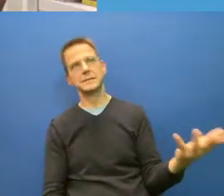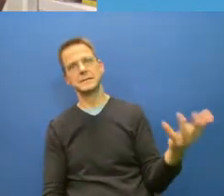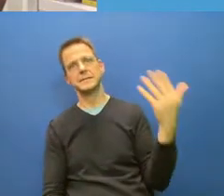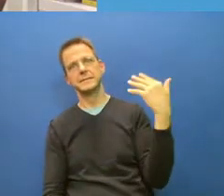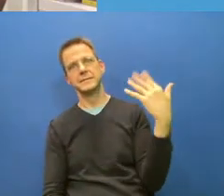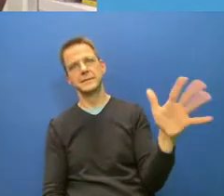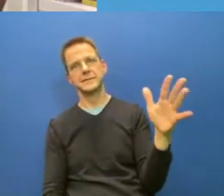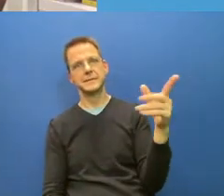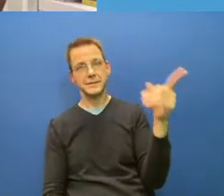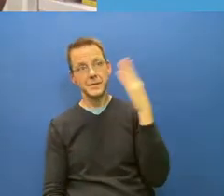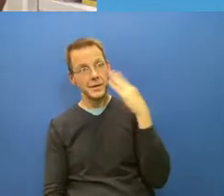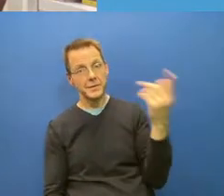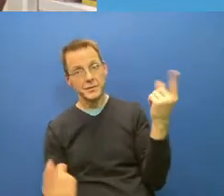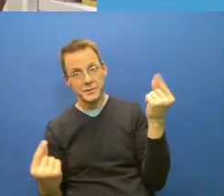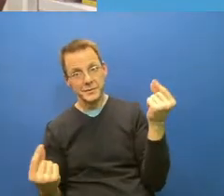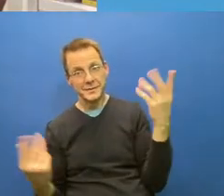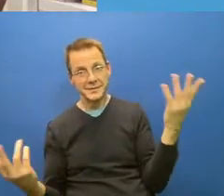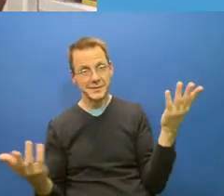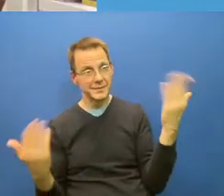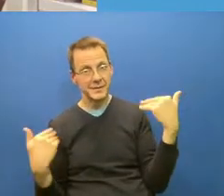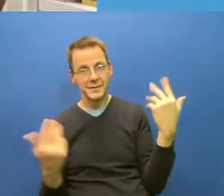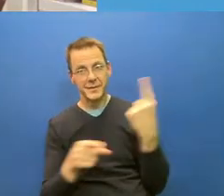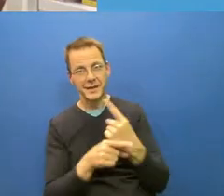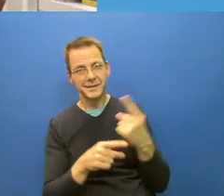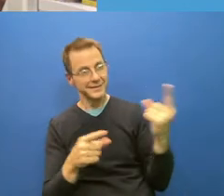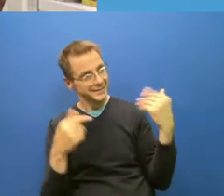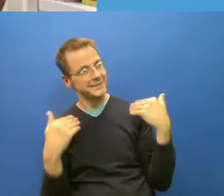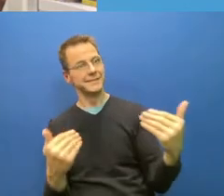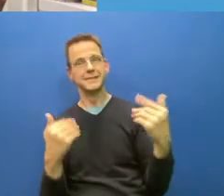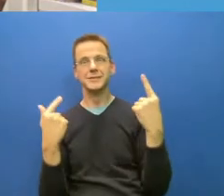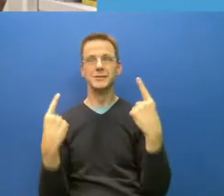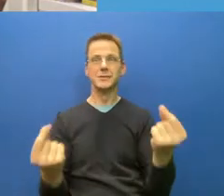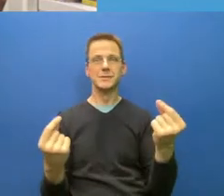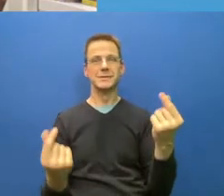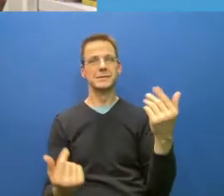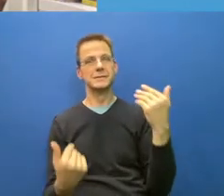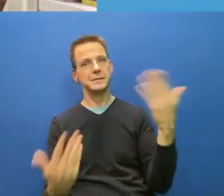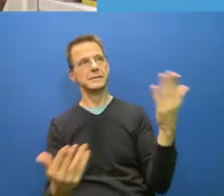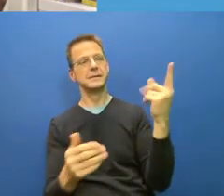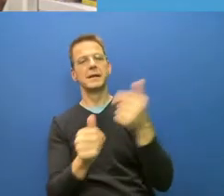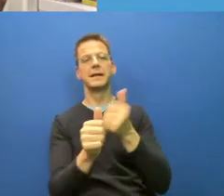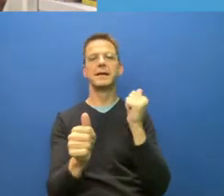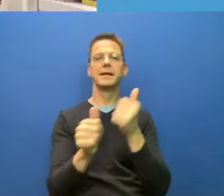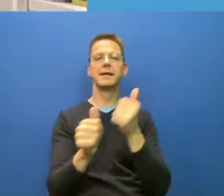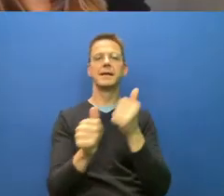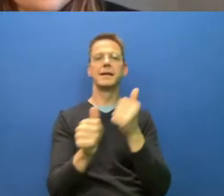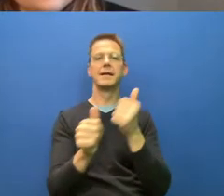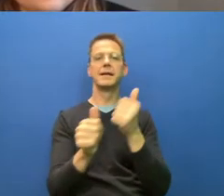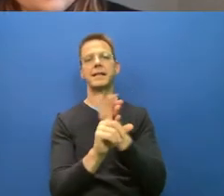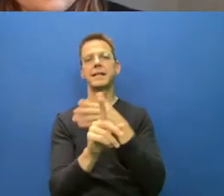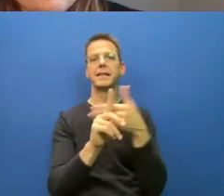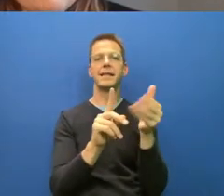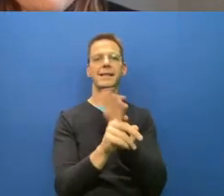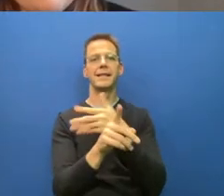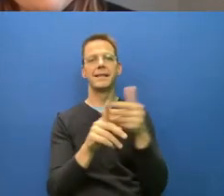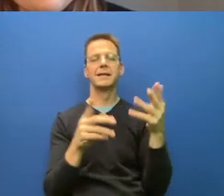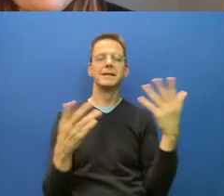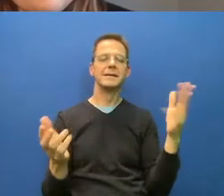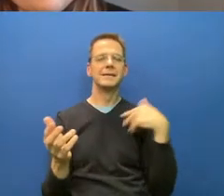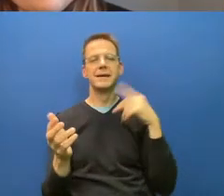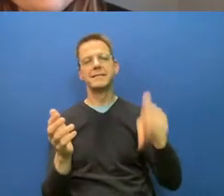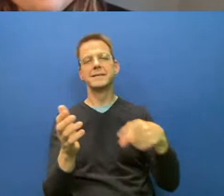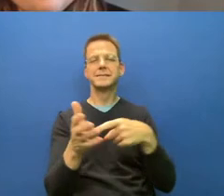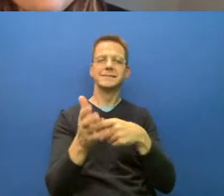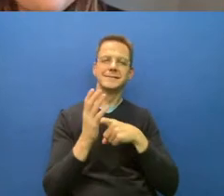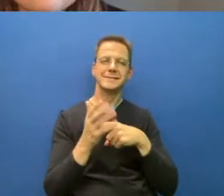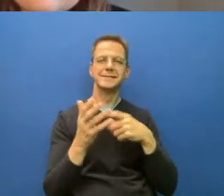what I want to see to avoid a fifth wave. I think that's what want to to